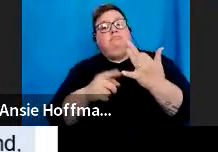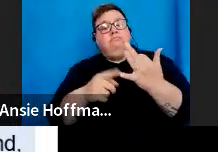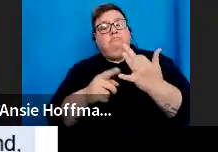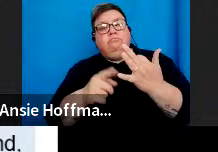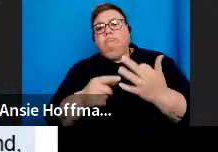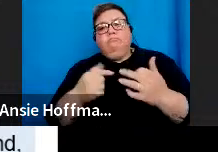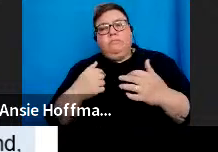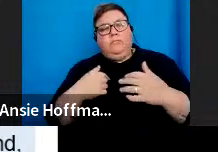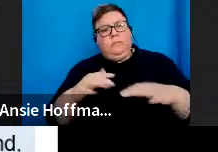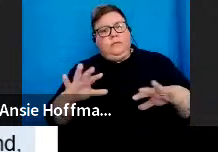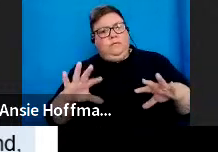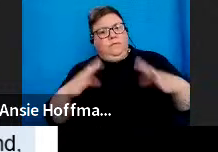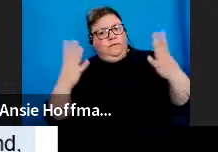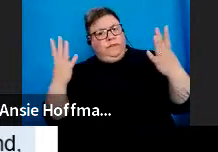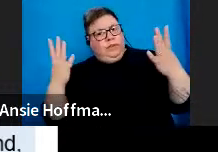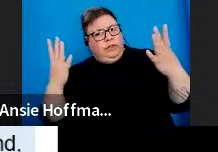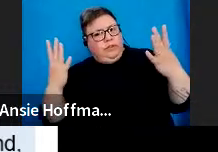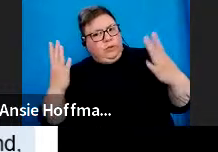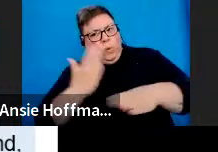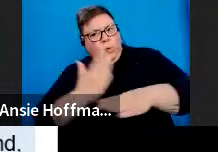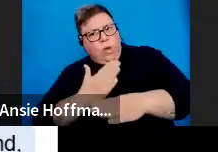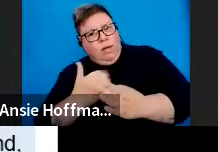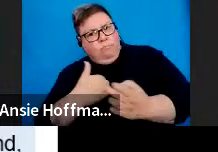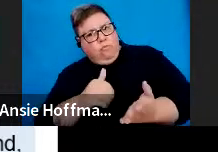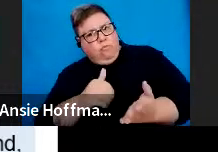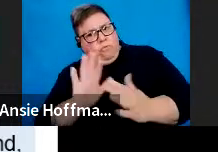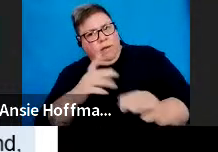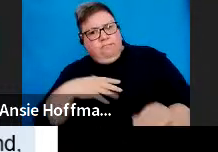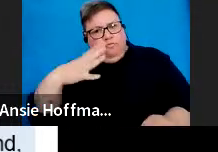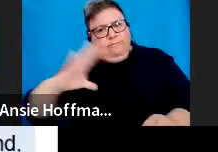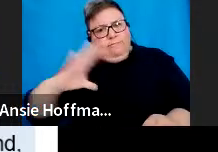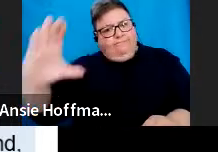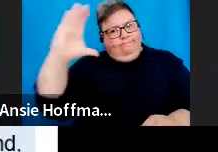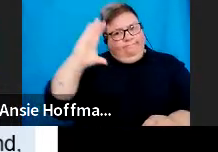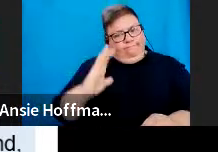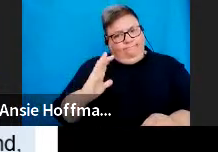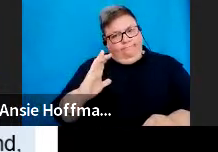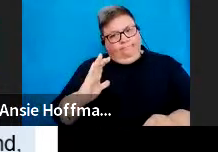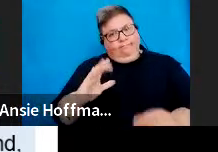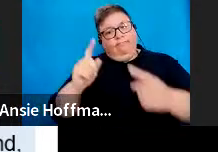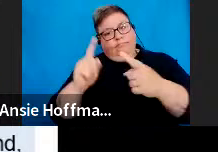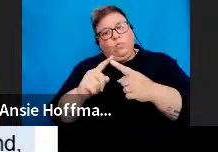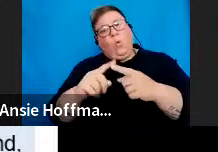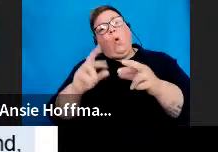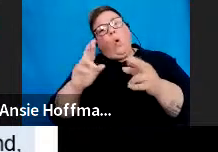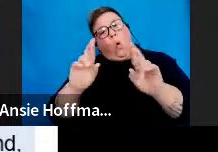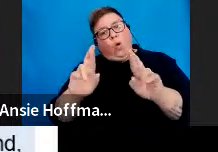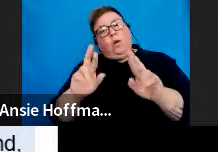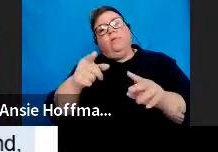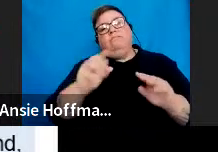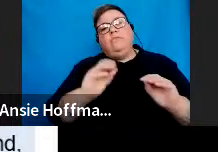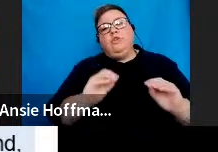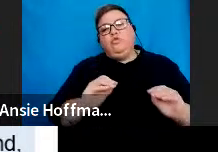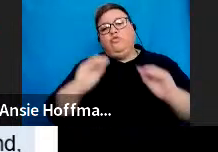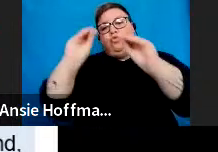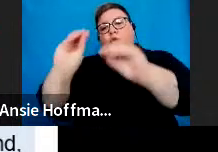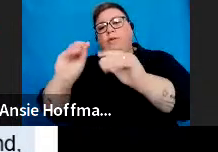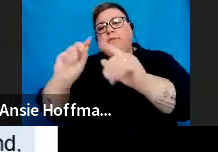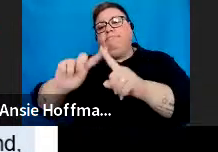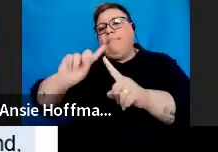until the 28th of Feb, 2023. And then the transfer of, on retirement, which is paragraph